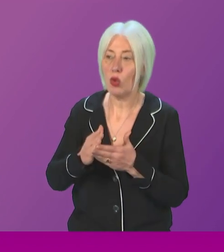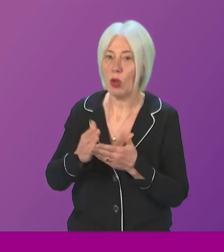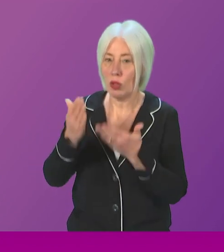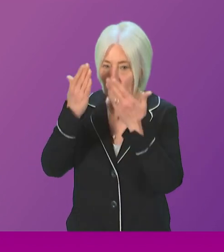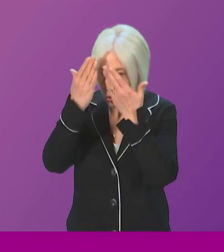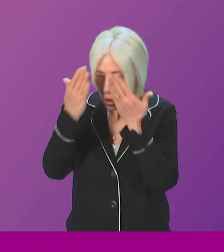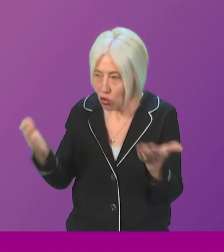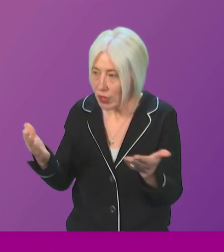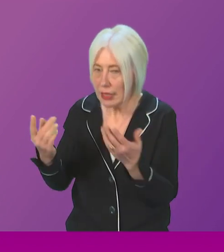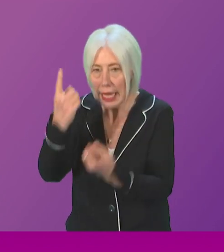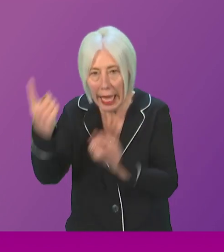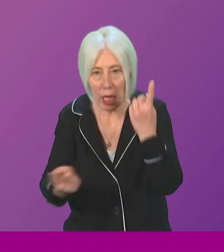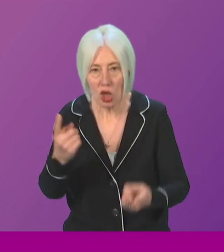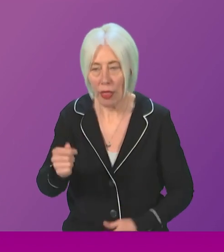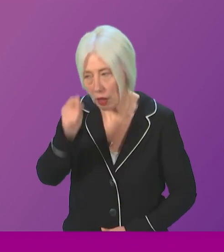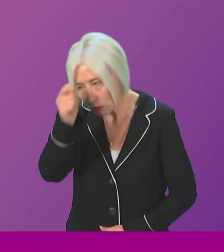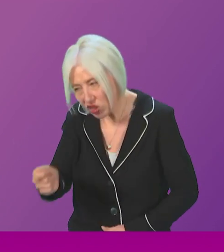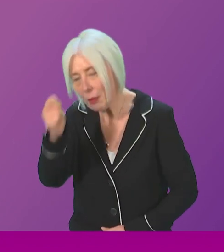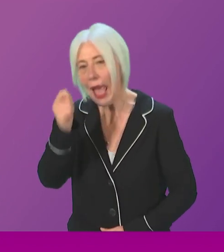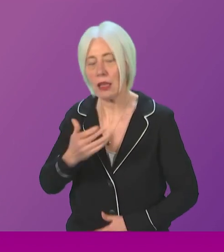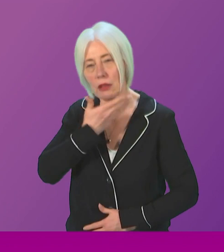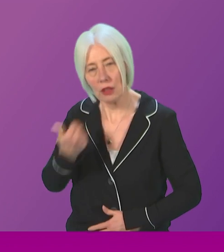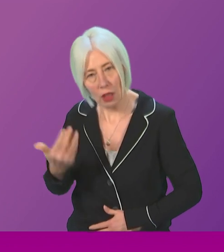with courtesy and respect. First Minister.